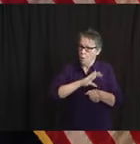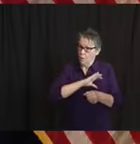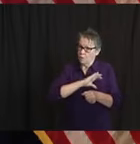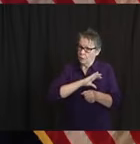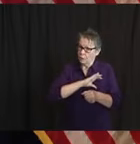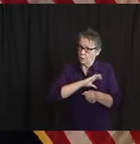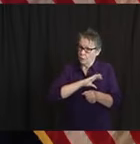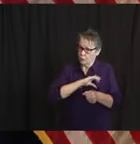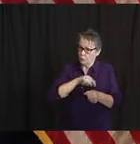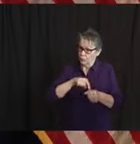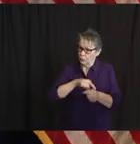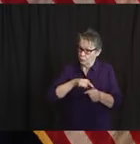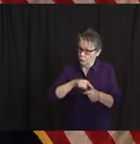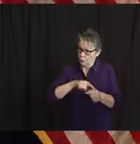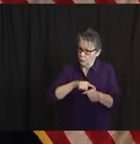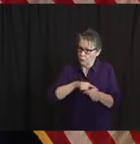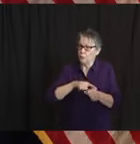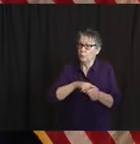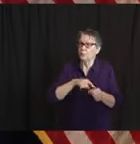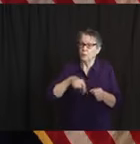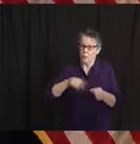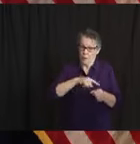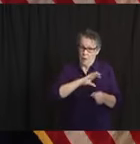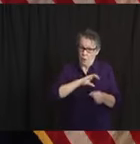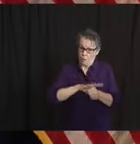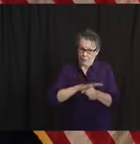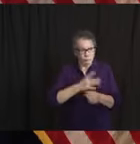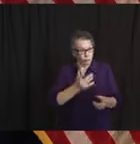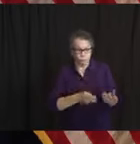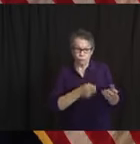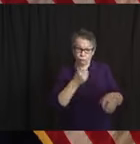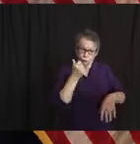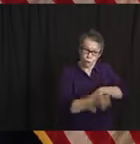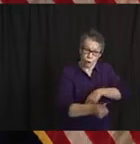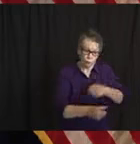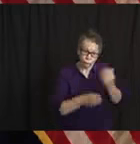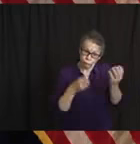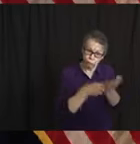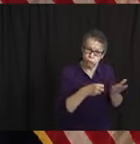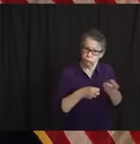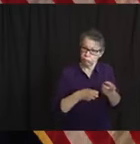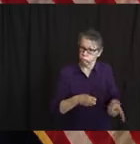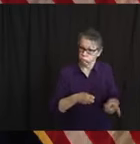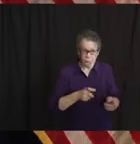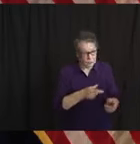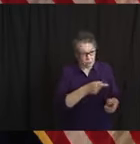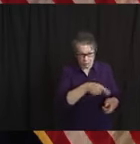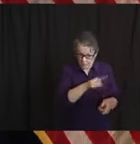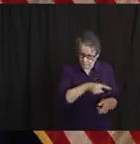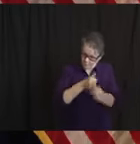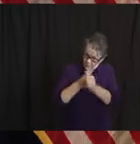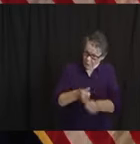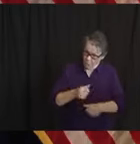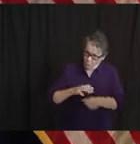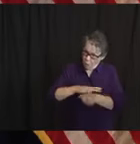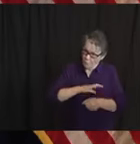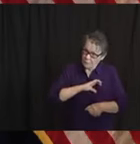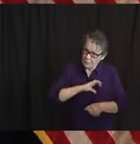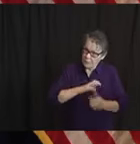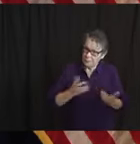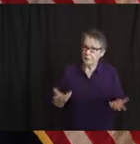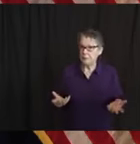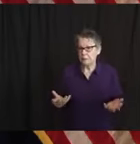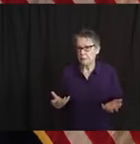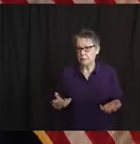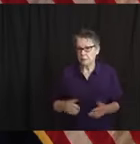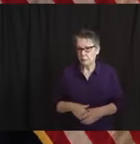to be taken, I know that they'll take them. So I'd just say, as a general matter, again, you've not just got law enforcement. You've got Department of Health,